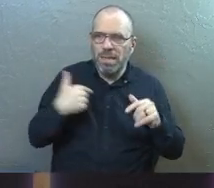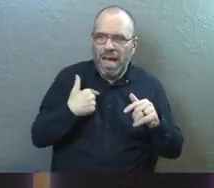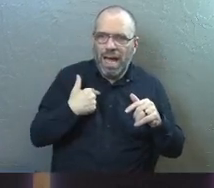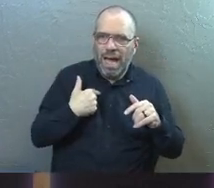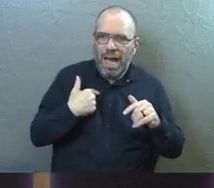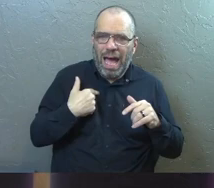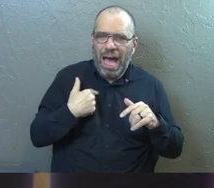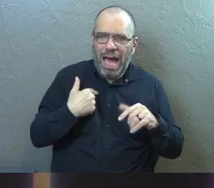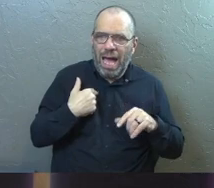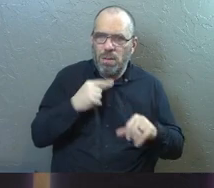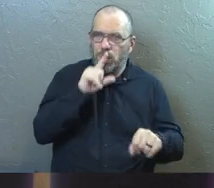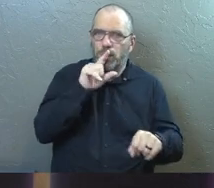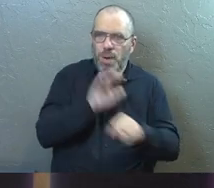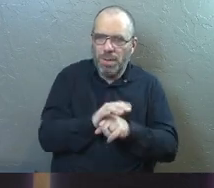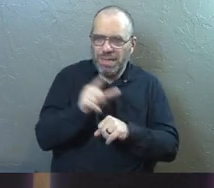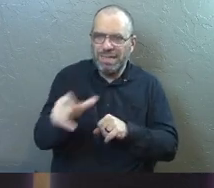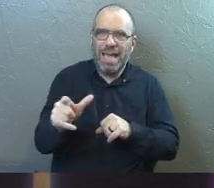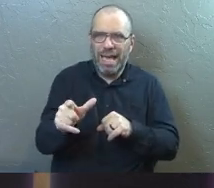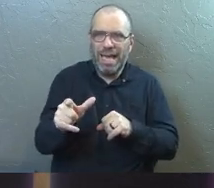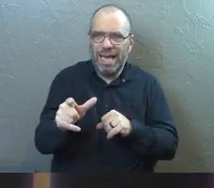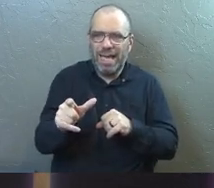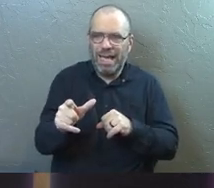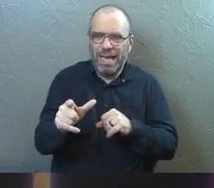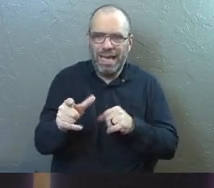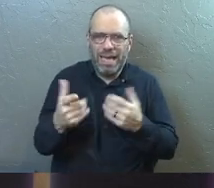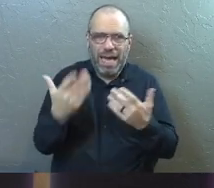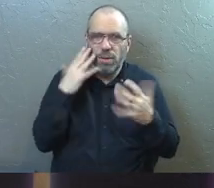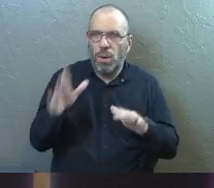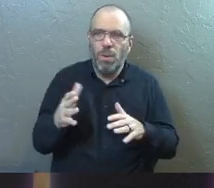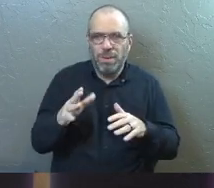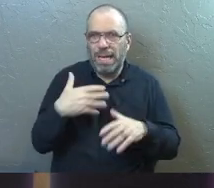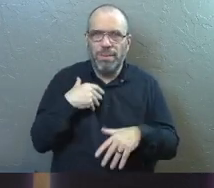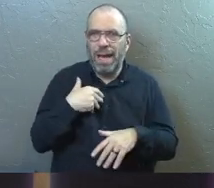because I can't guarantee they won't speak heresy in the group.